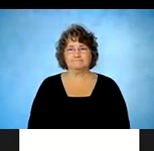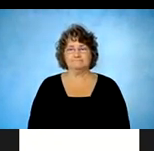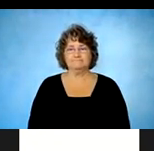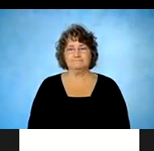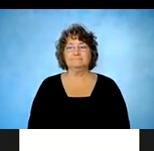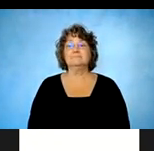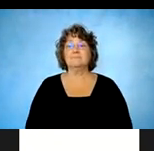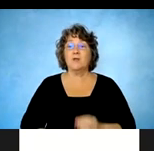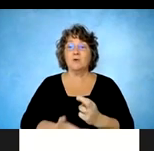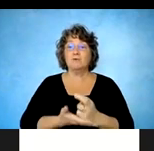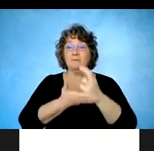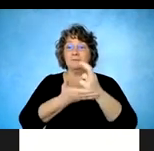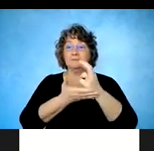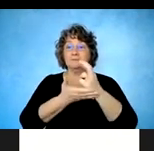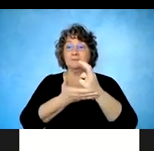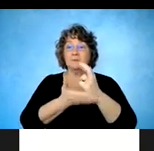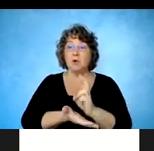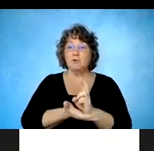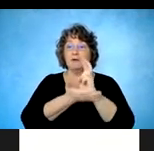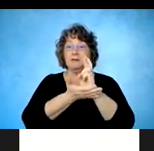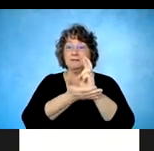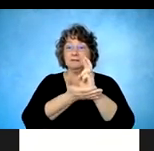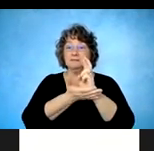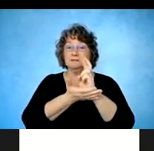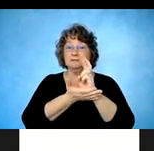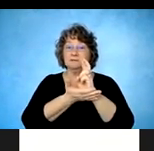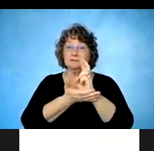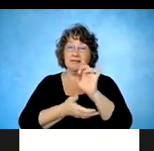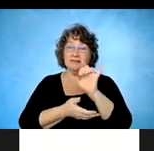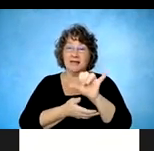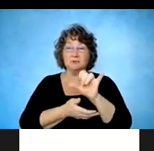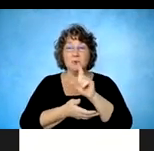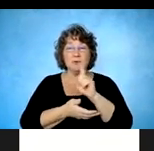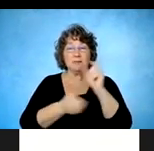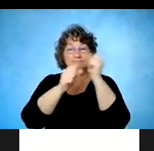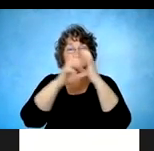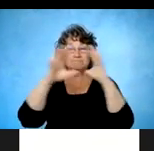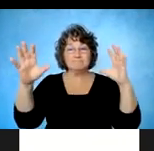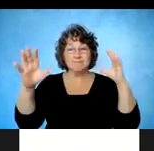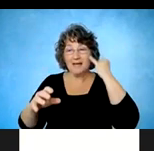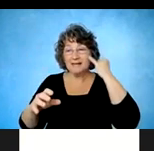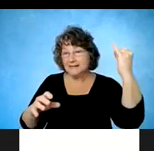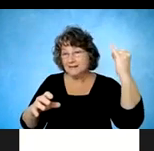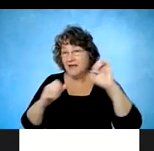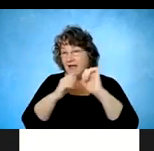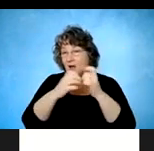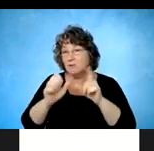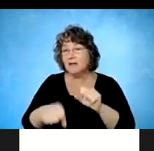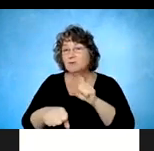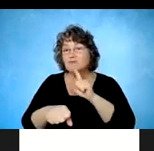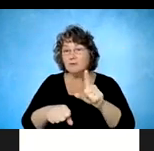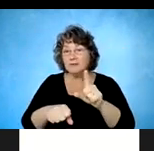Rehabilitation. Rehabilitation is this whole idea of maximizing a patient's